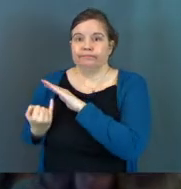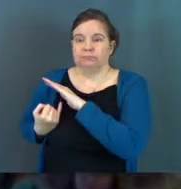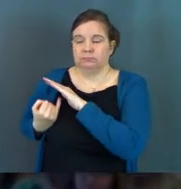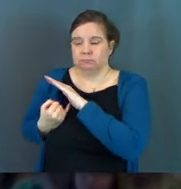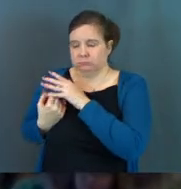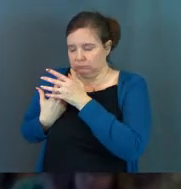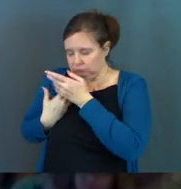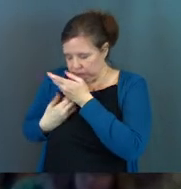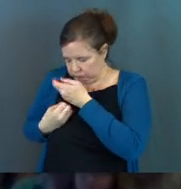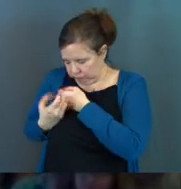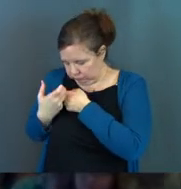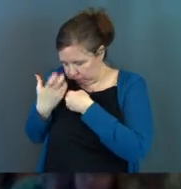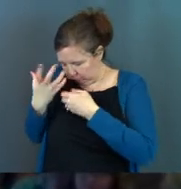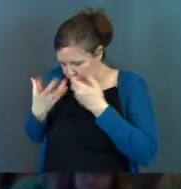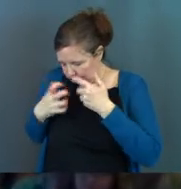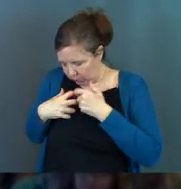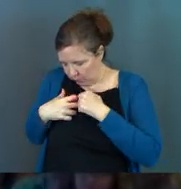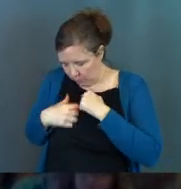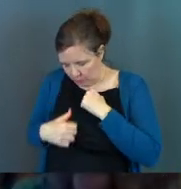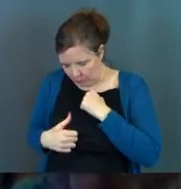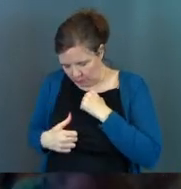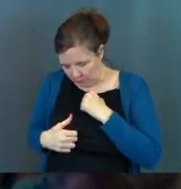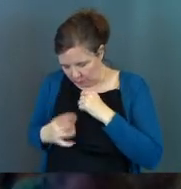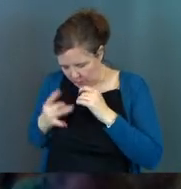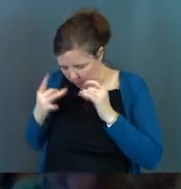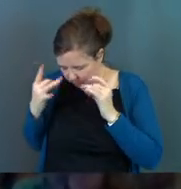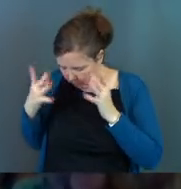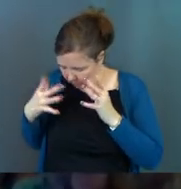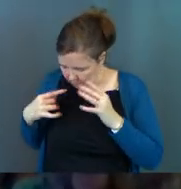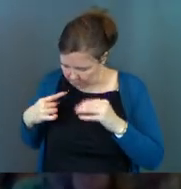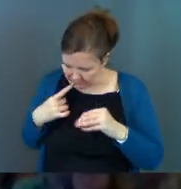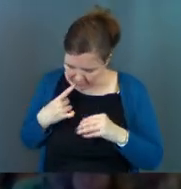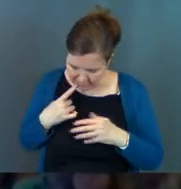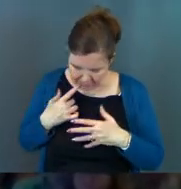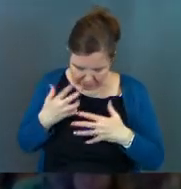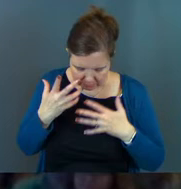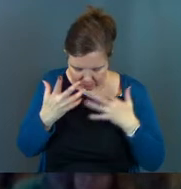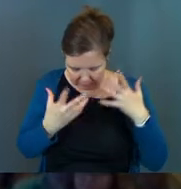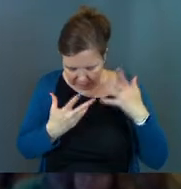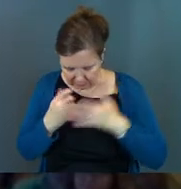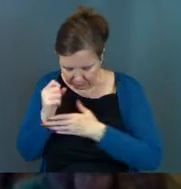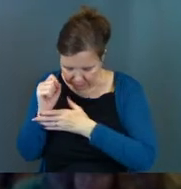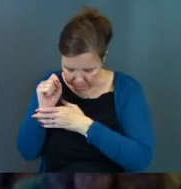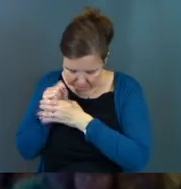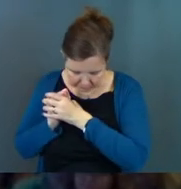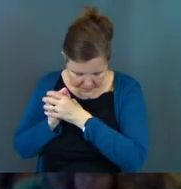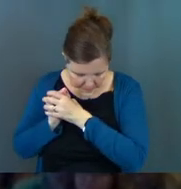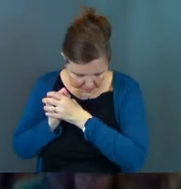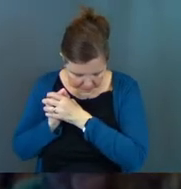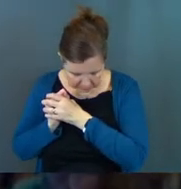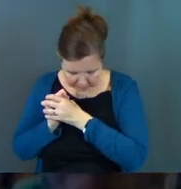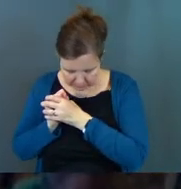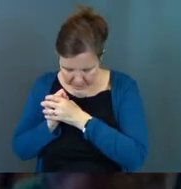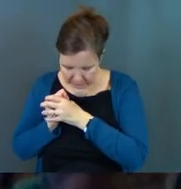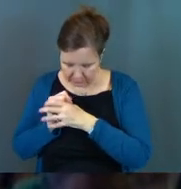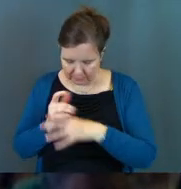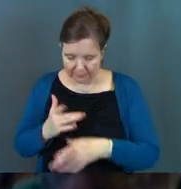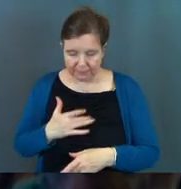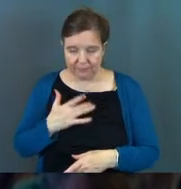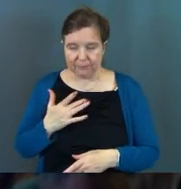in brokenness, bitterness, feeling completely